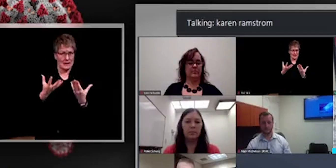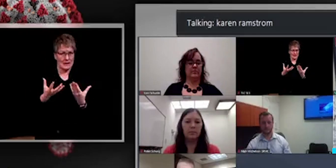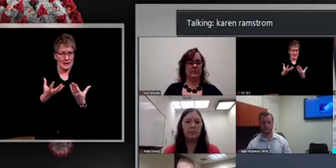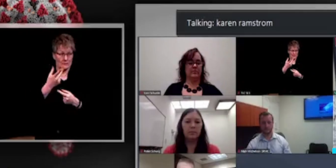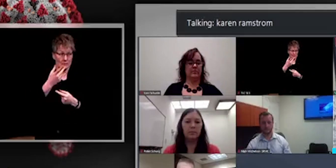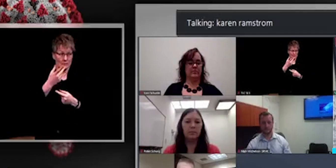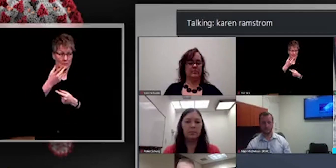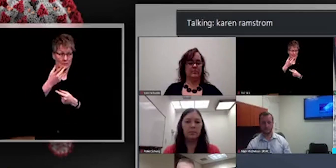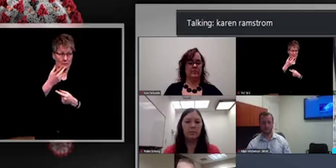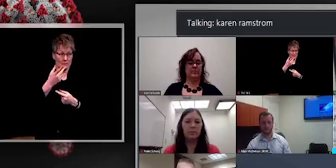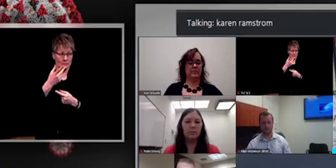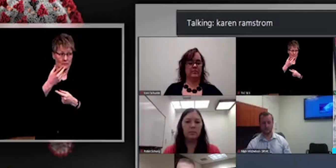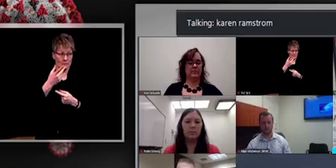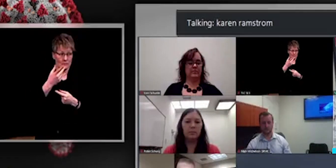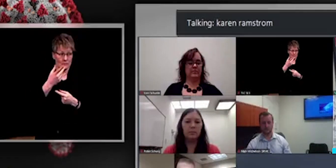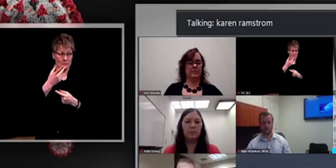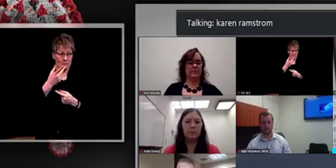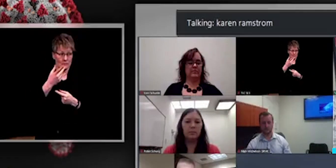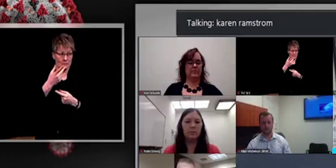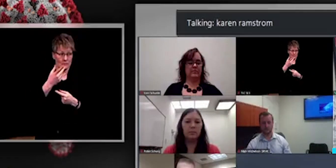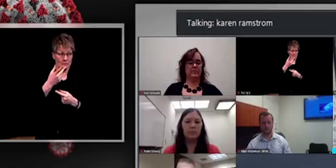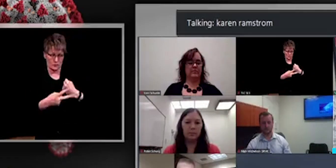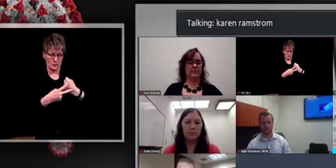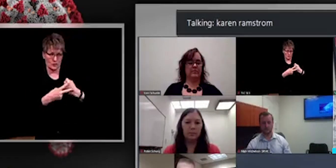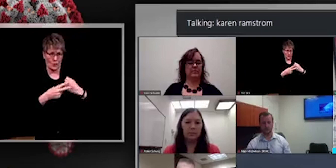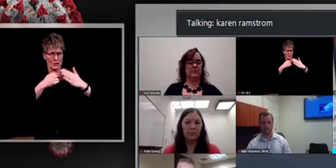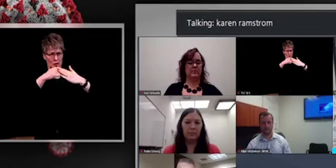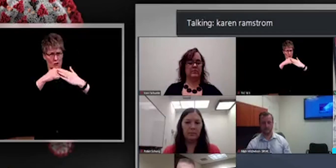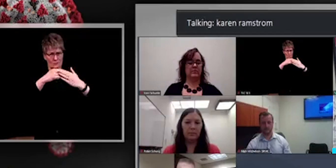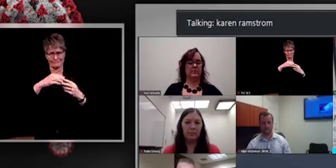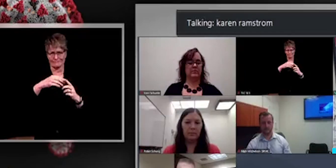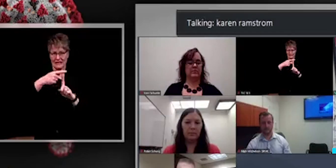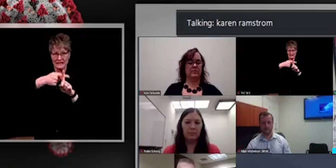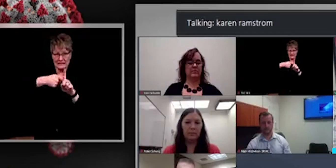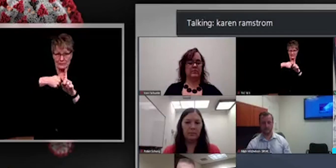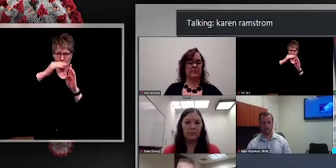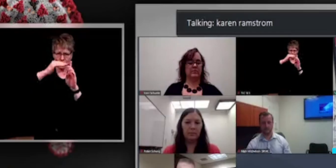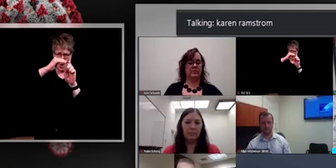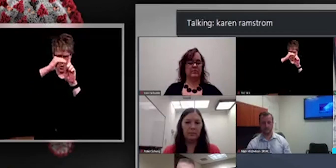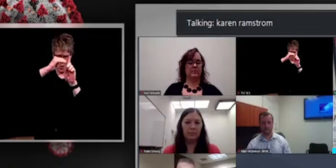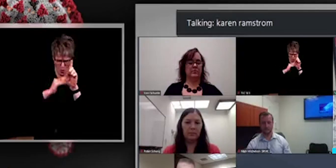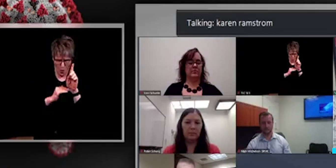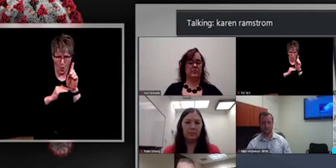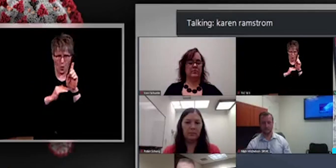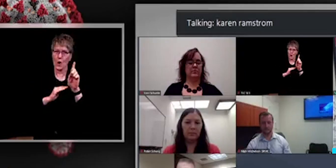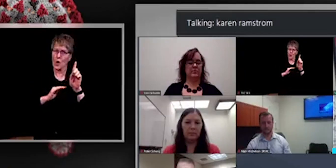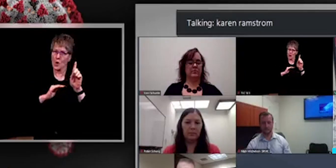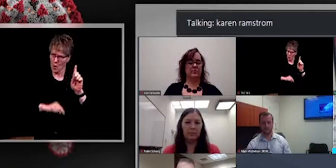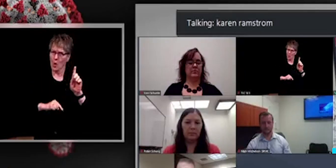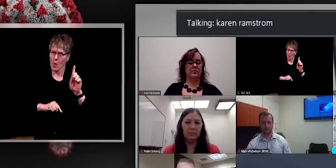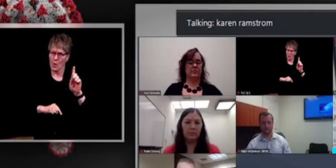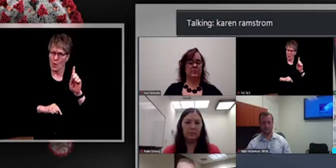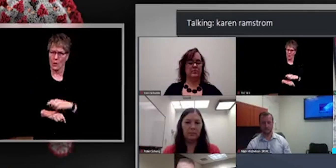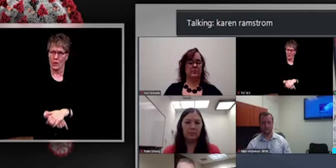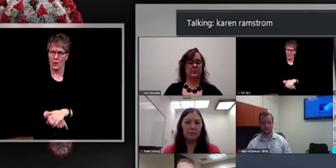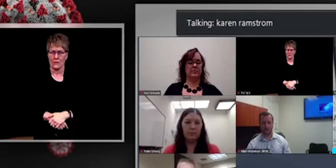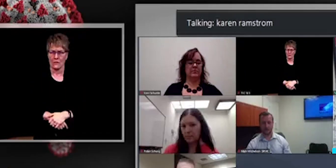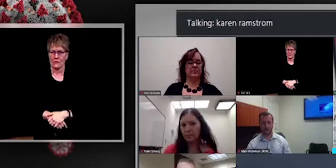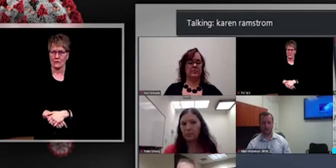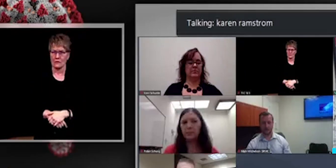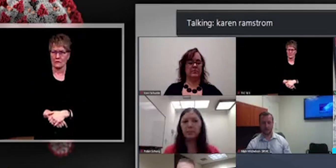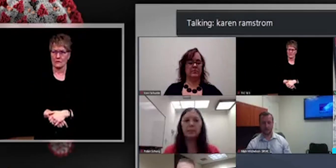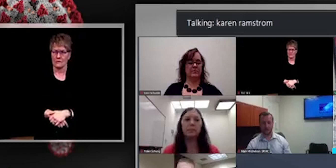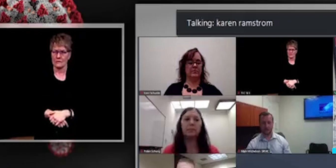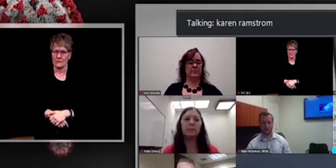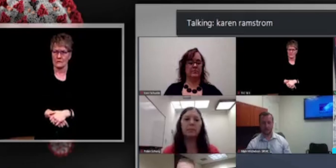logistical planning going on right now. And so these numbers are going to sort of be evolving over the next few weeks. And then I think we'll get